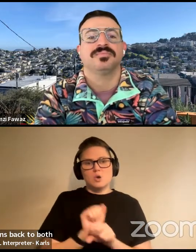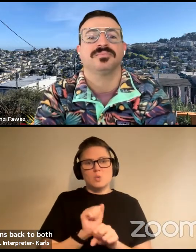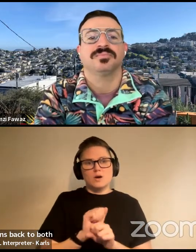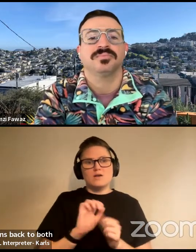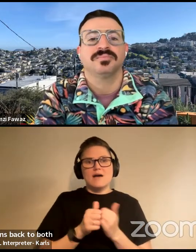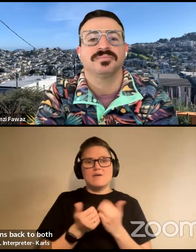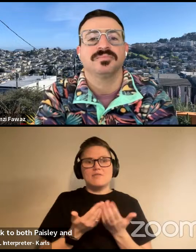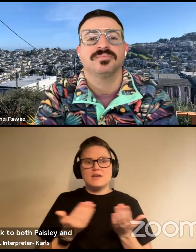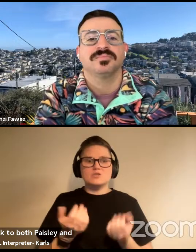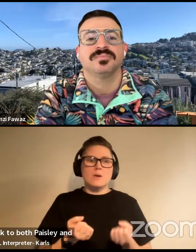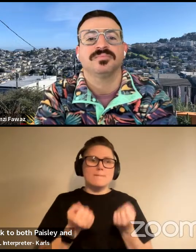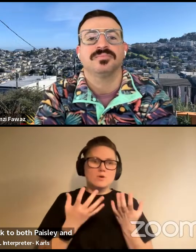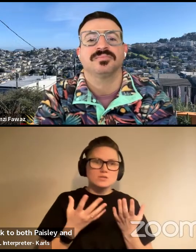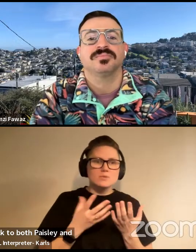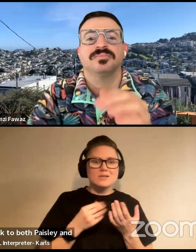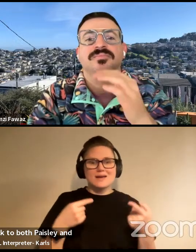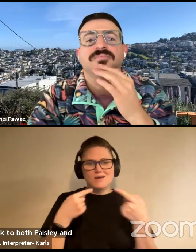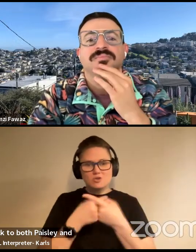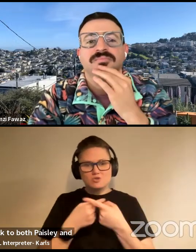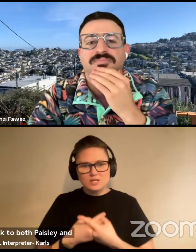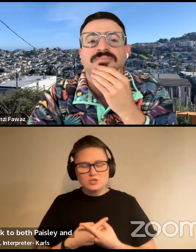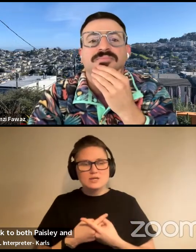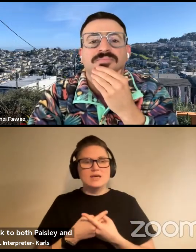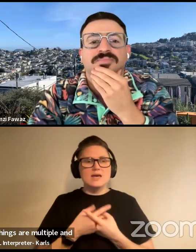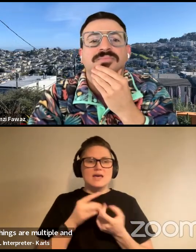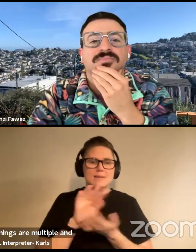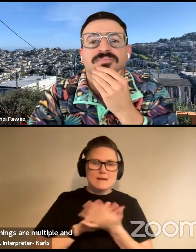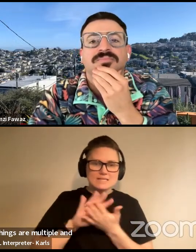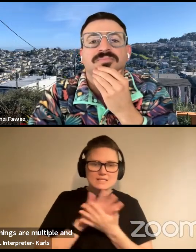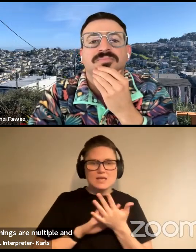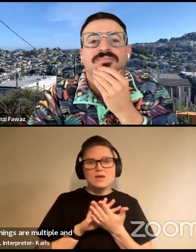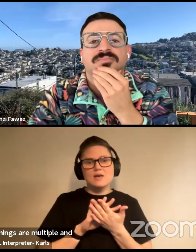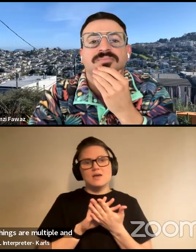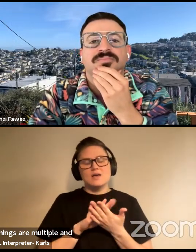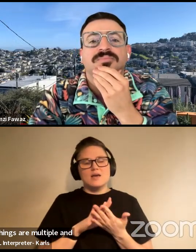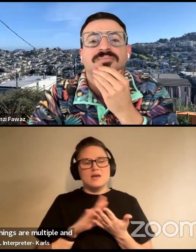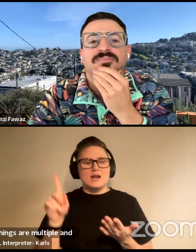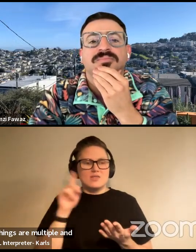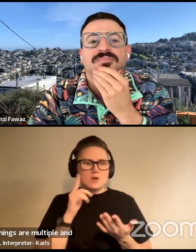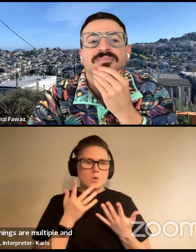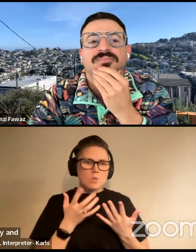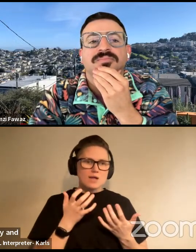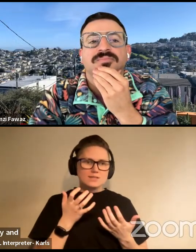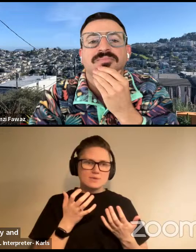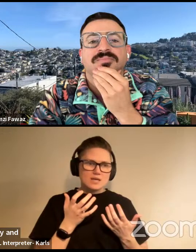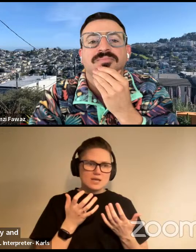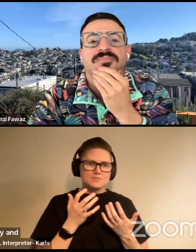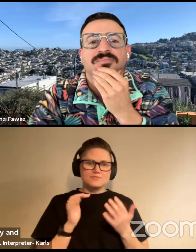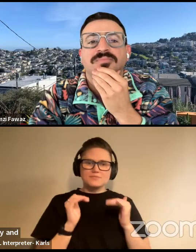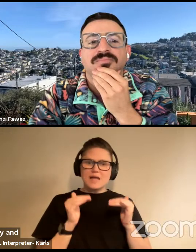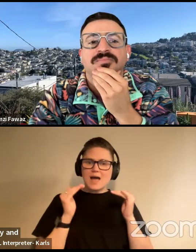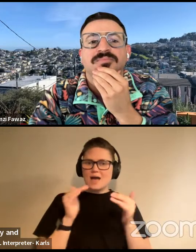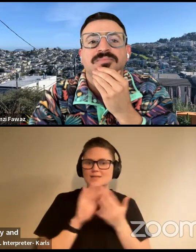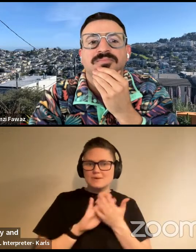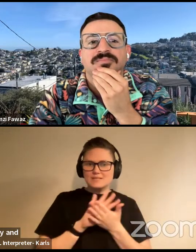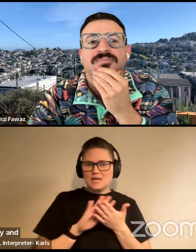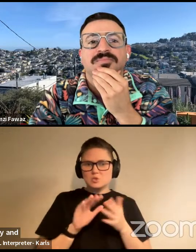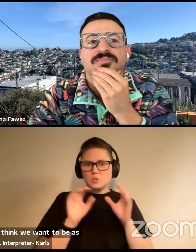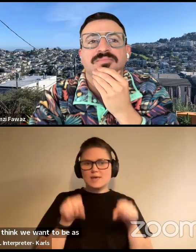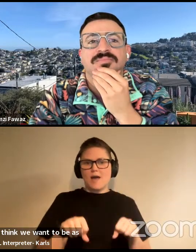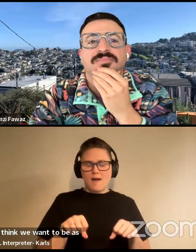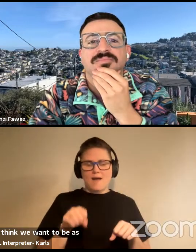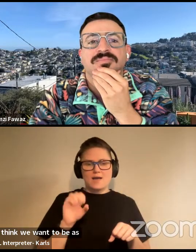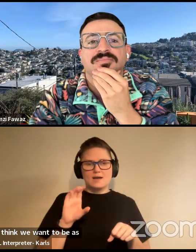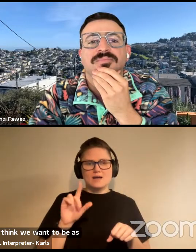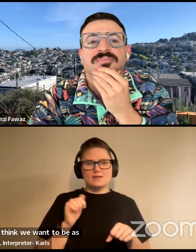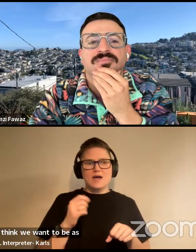multiple and contradictory and messy. And I think we want to be as messy as we can get at, at